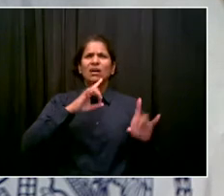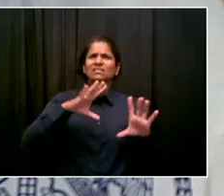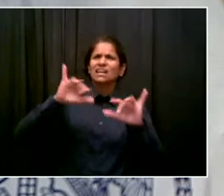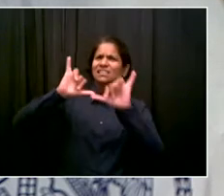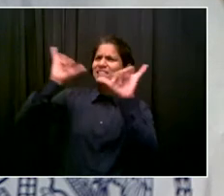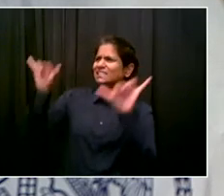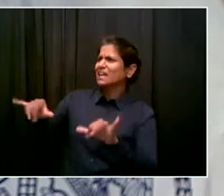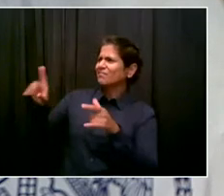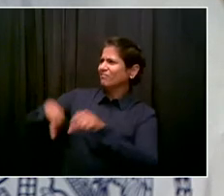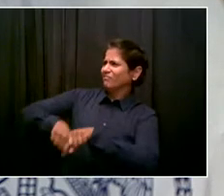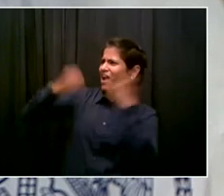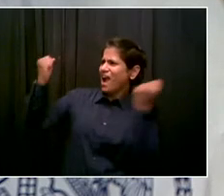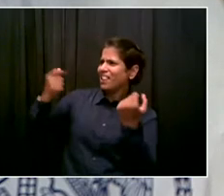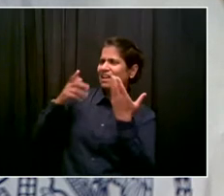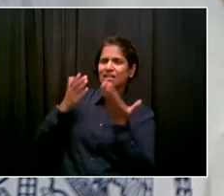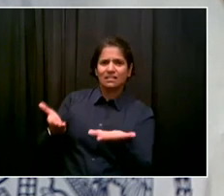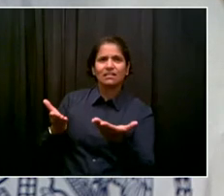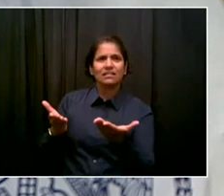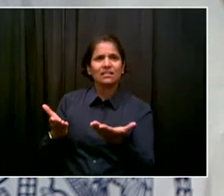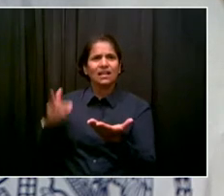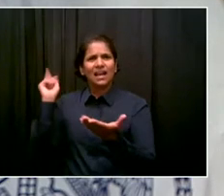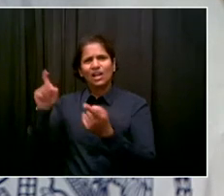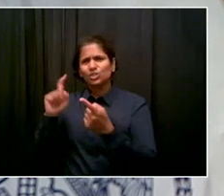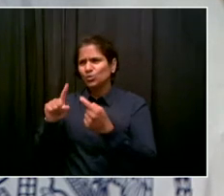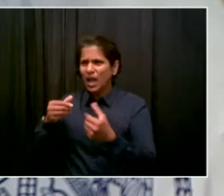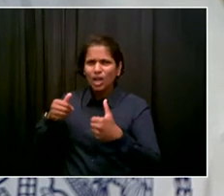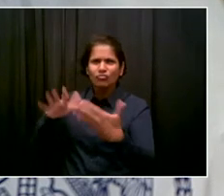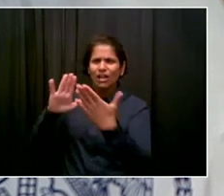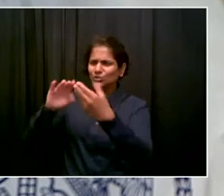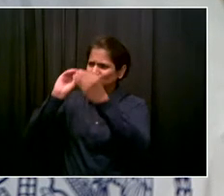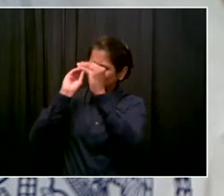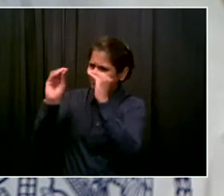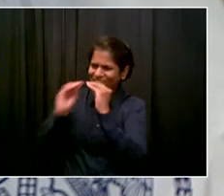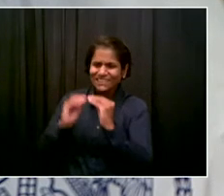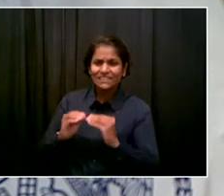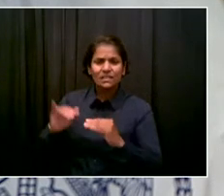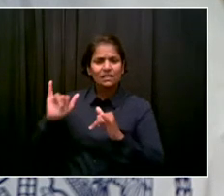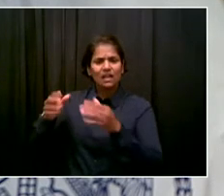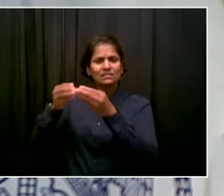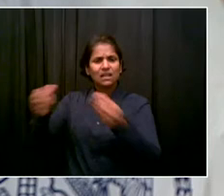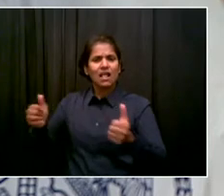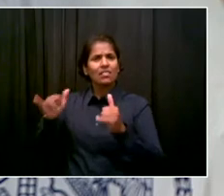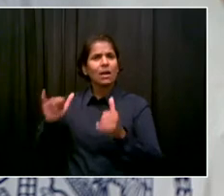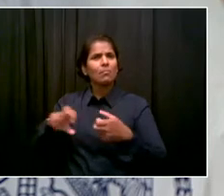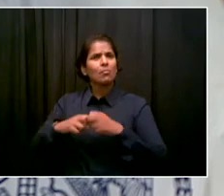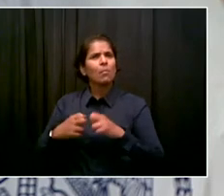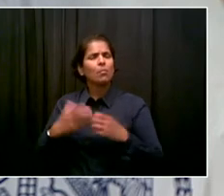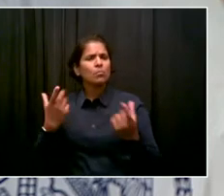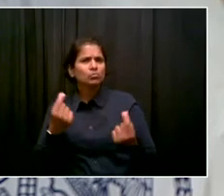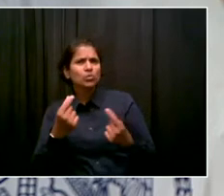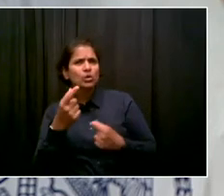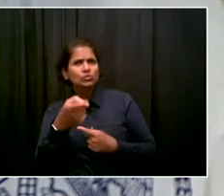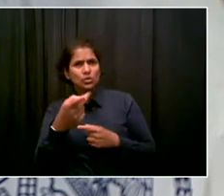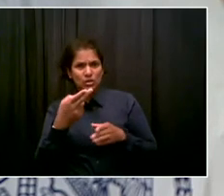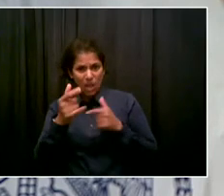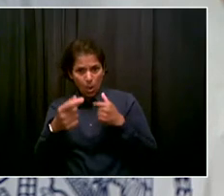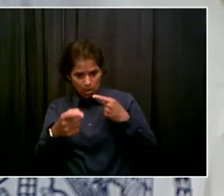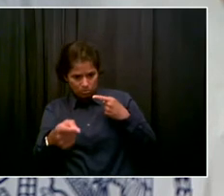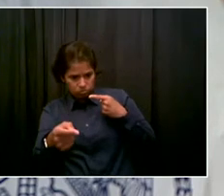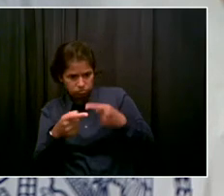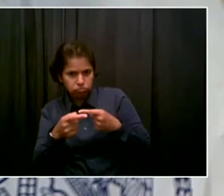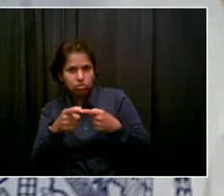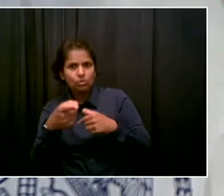these guns off the street and stopping this violence as we head into what could be a very hot and possibly